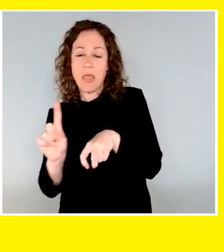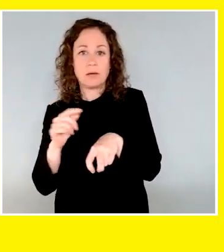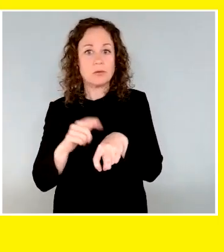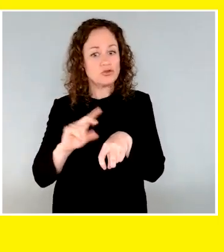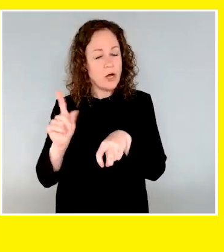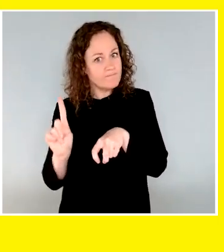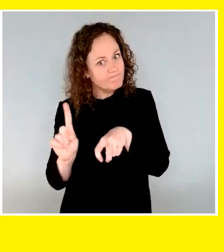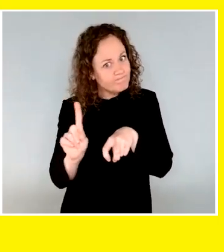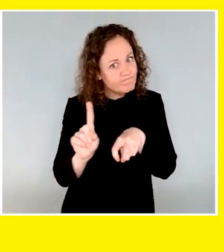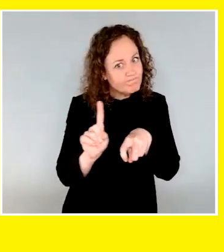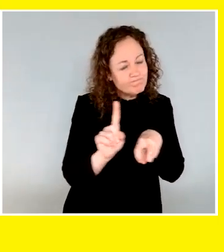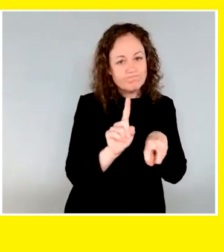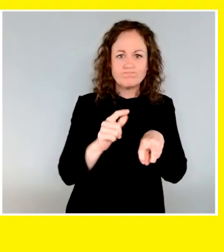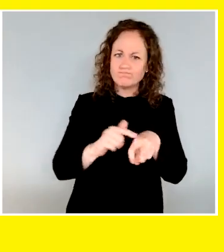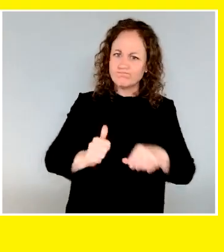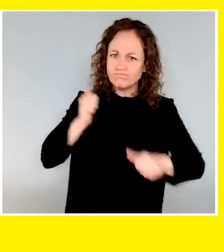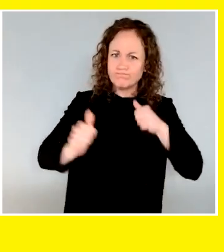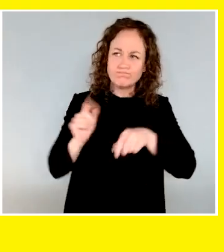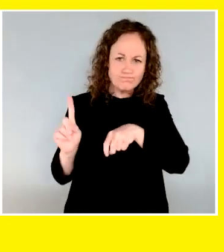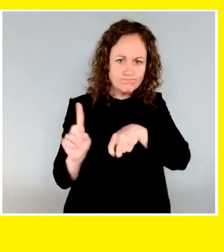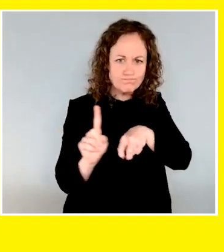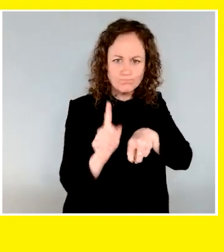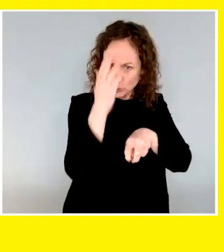its initiative to steer around the obstacles.